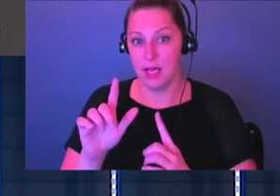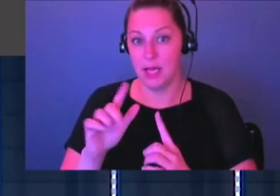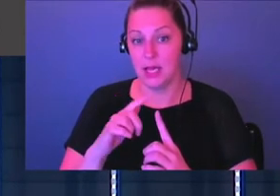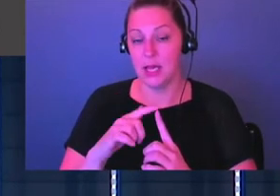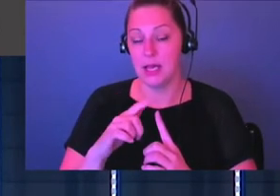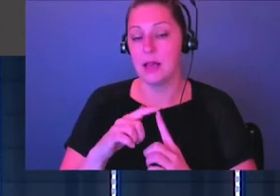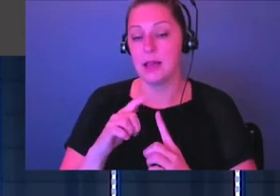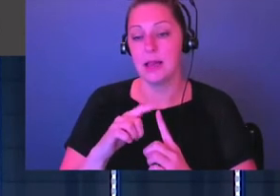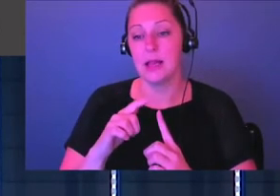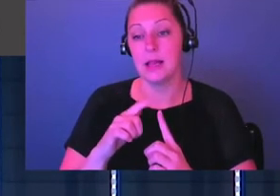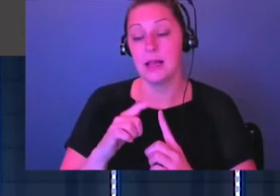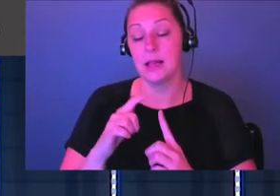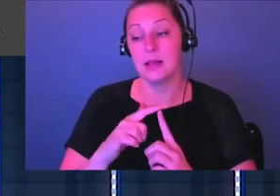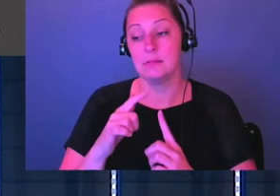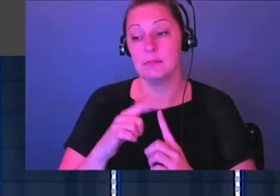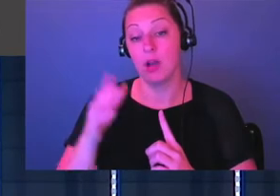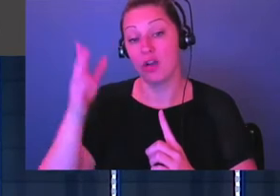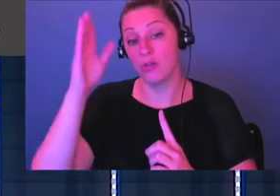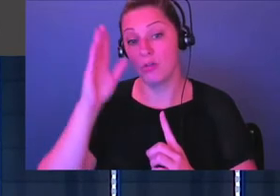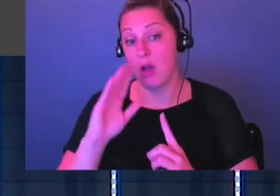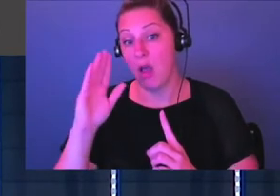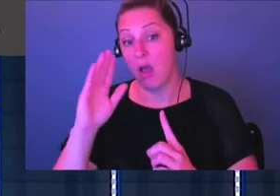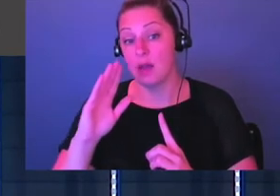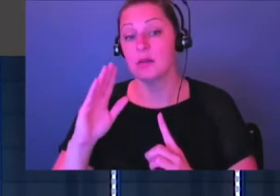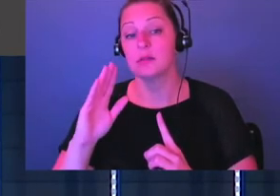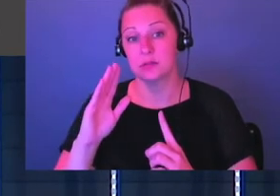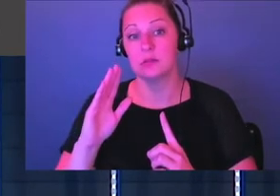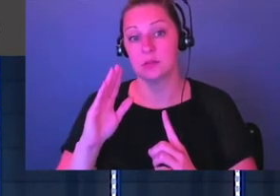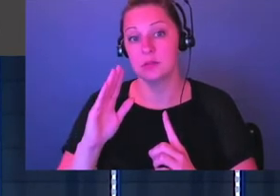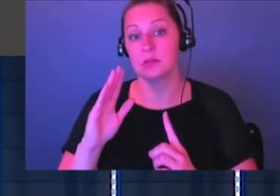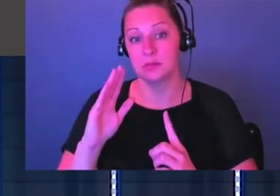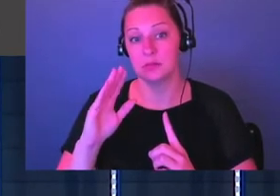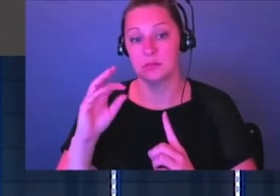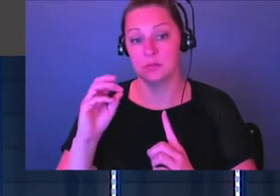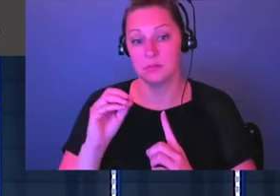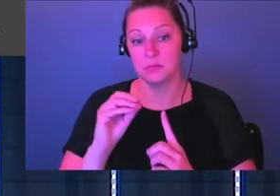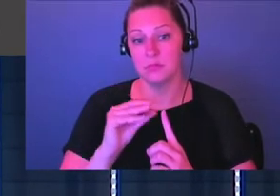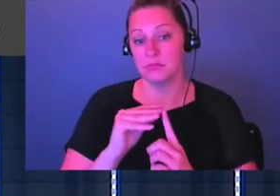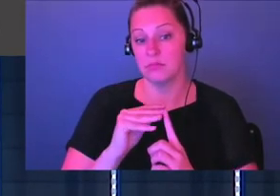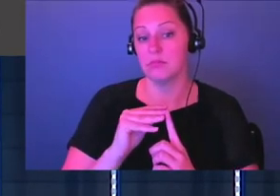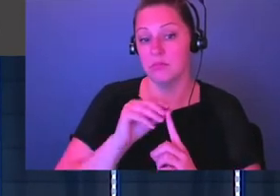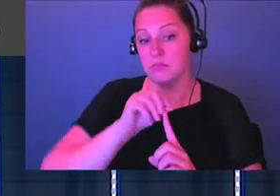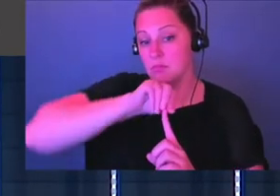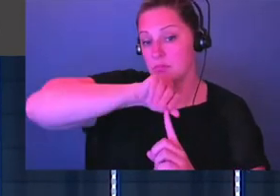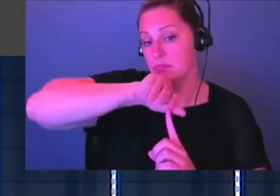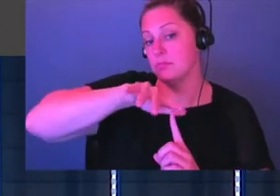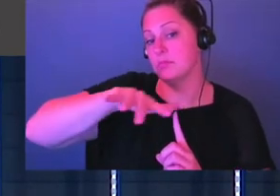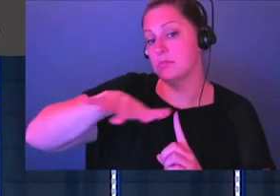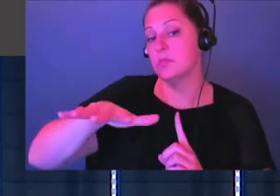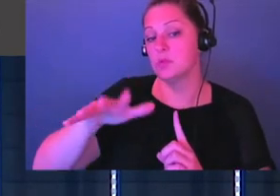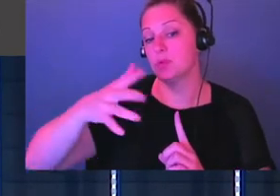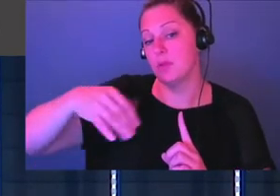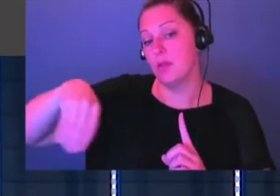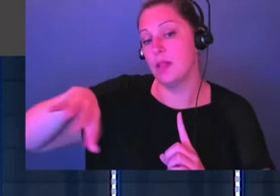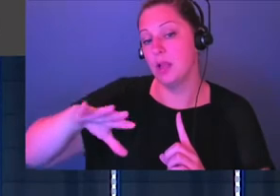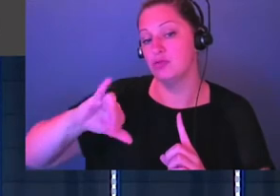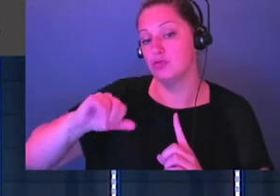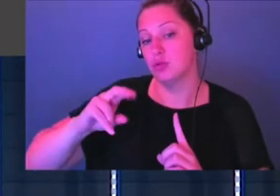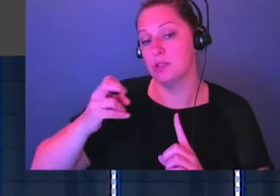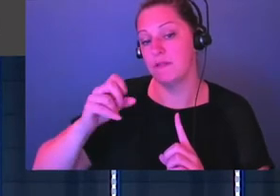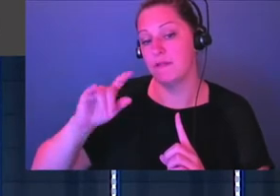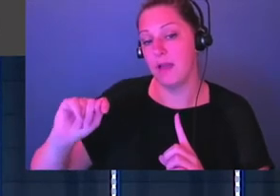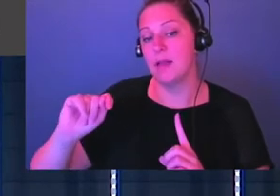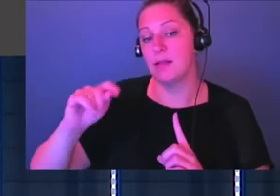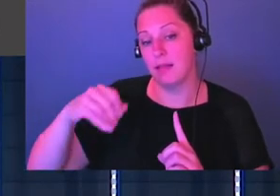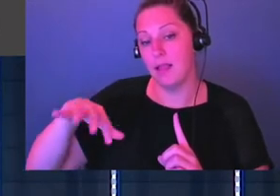And God began to speak to the people of Judah, to King Jehoshaphat, through this man. And here's what it says, okay, at the